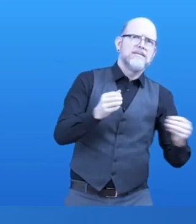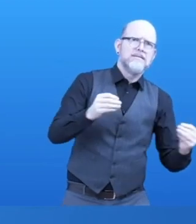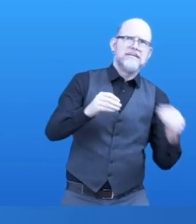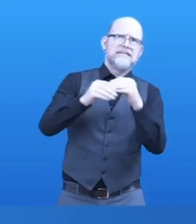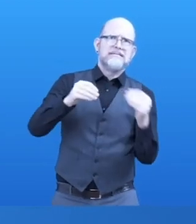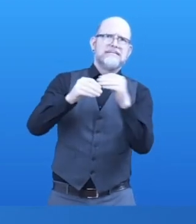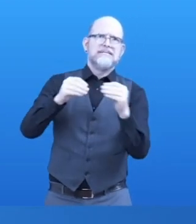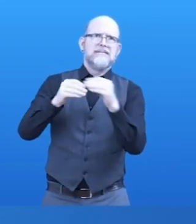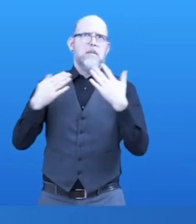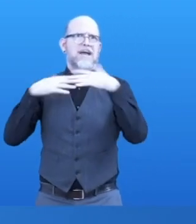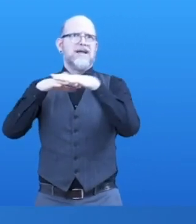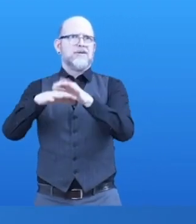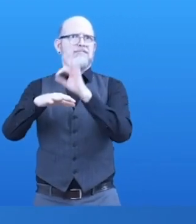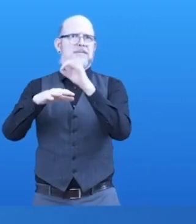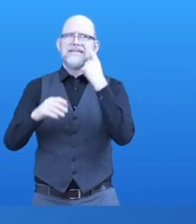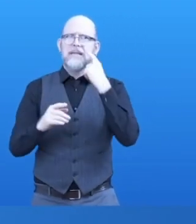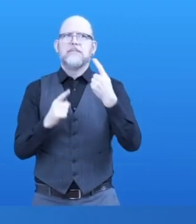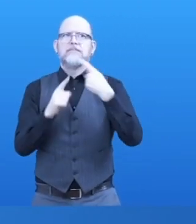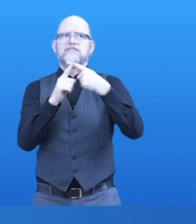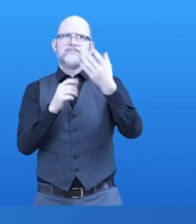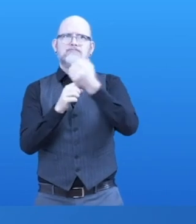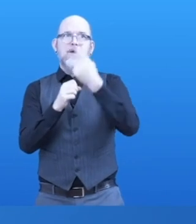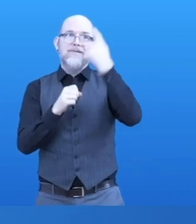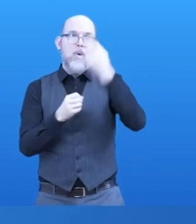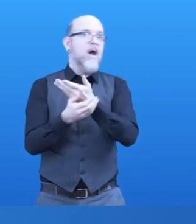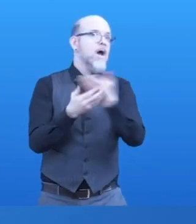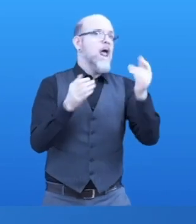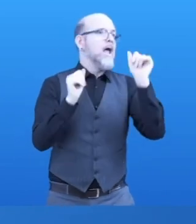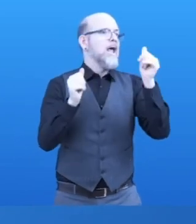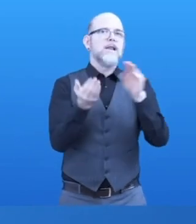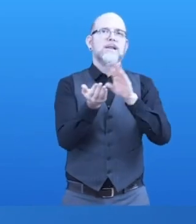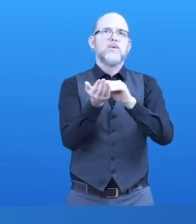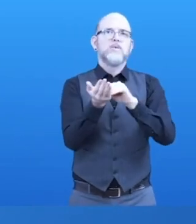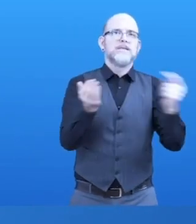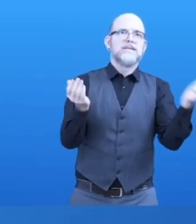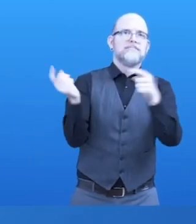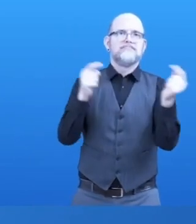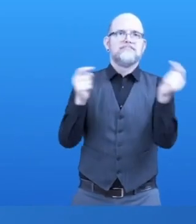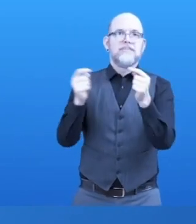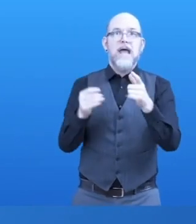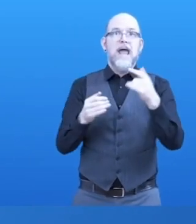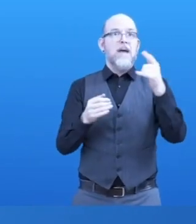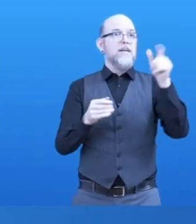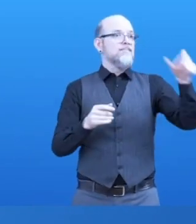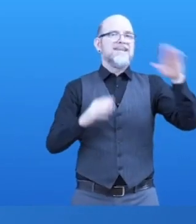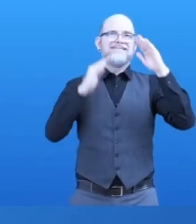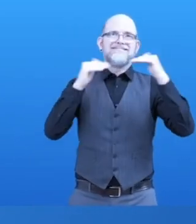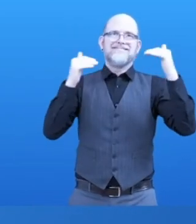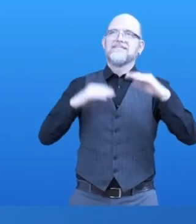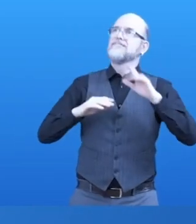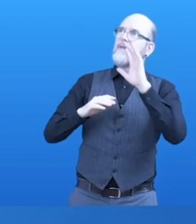area will bring more benefit to the end-users. And underlying this technology integration is the importance of accessibility.